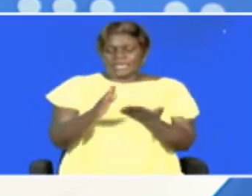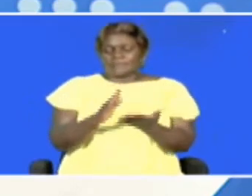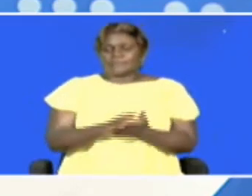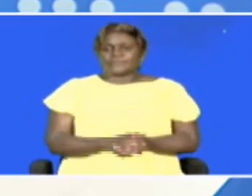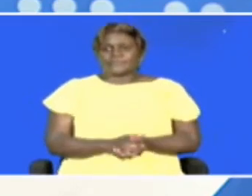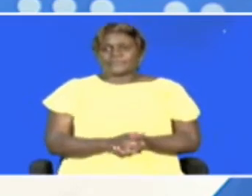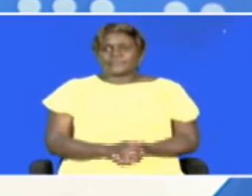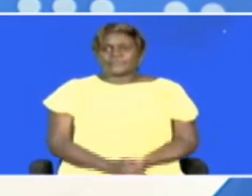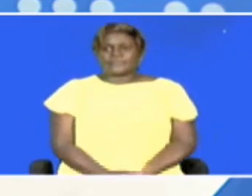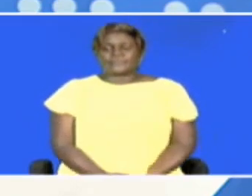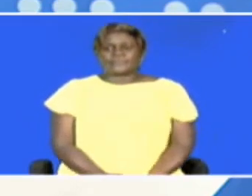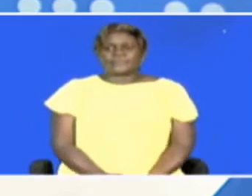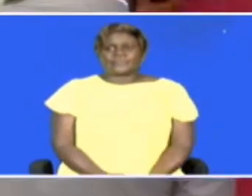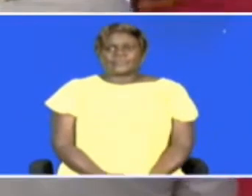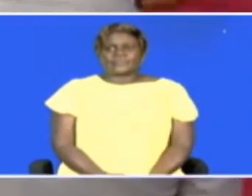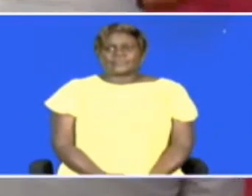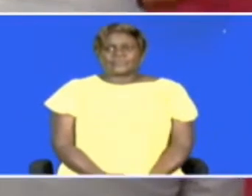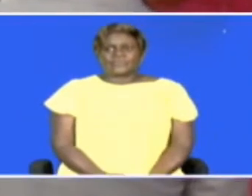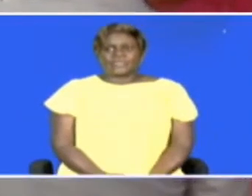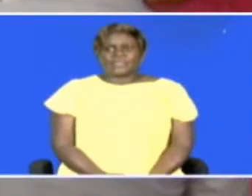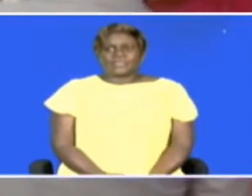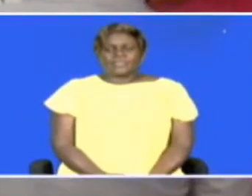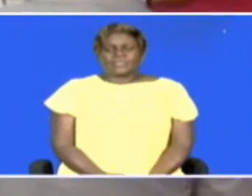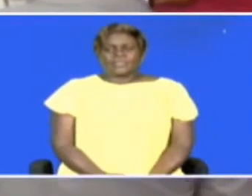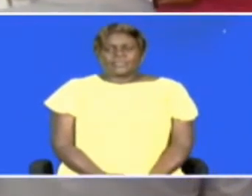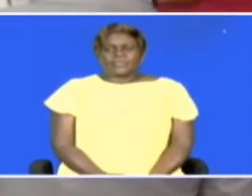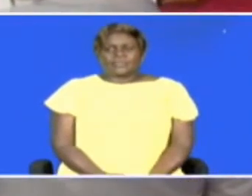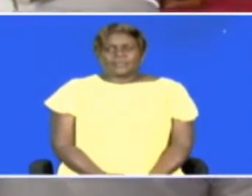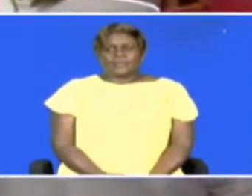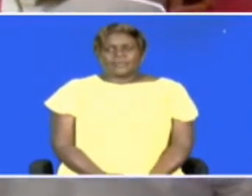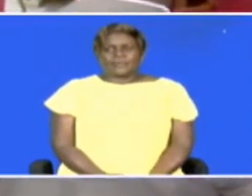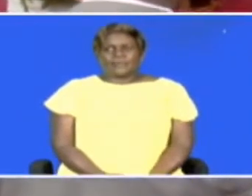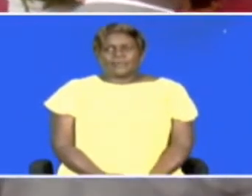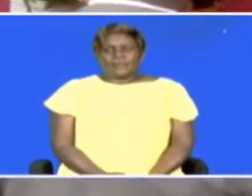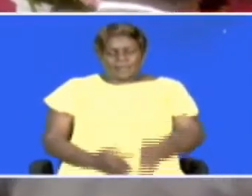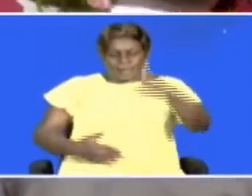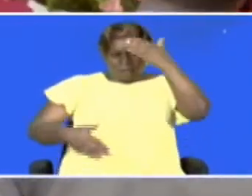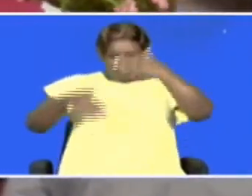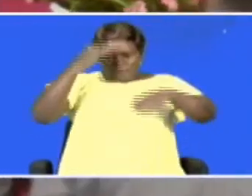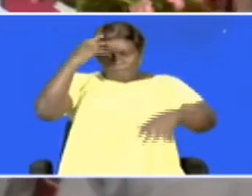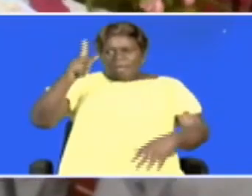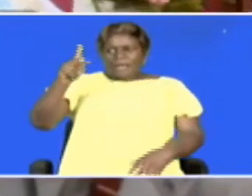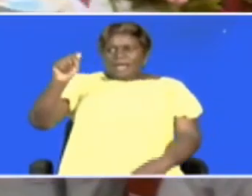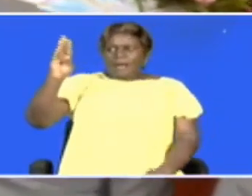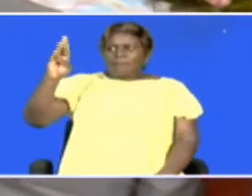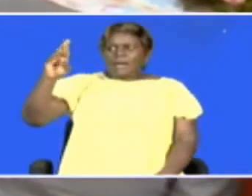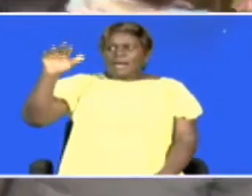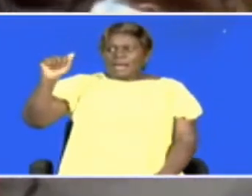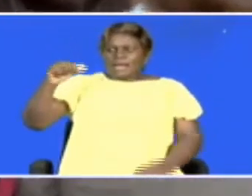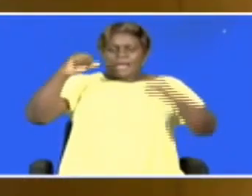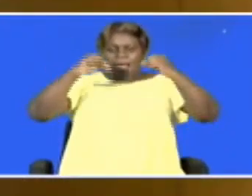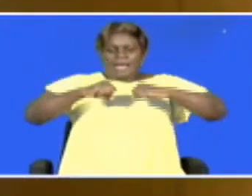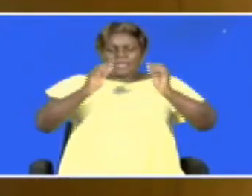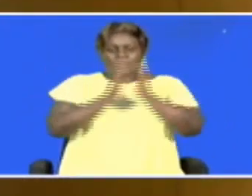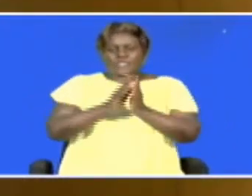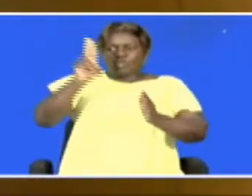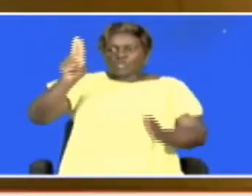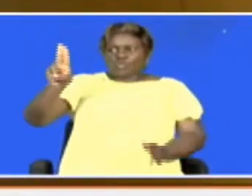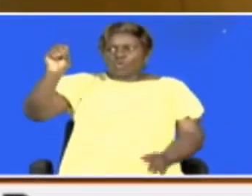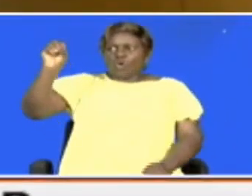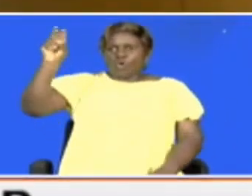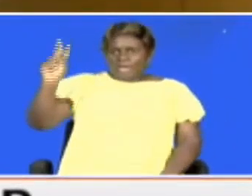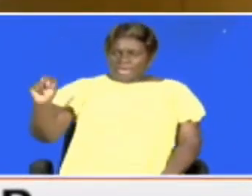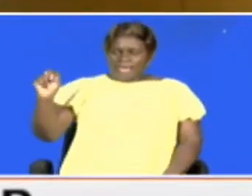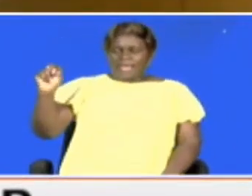Gashuhi reports. Kabarak University has entered into an agreement with the University